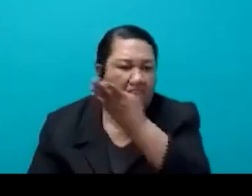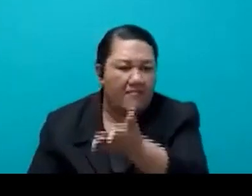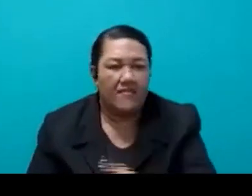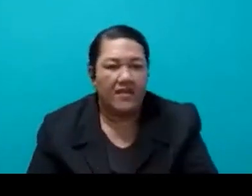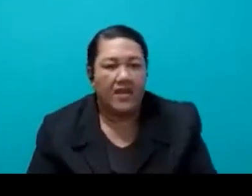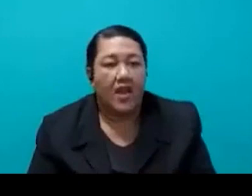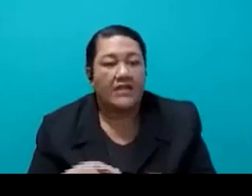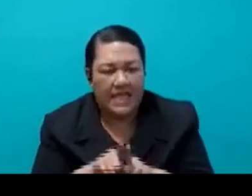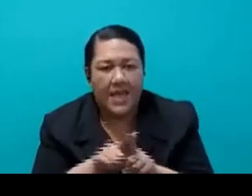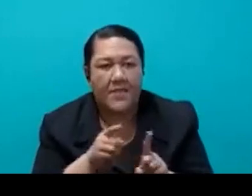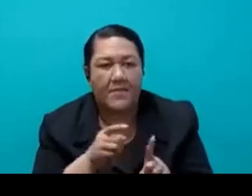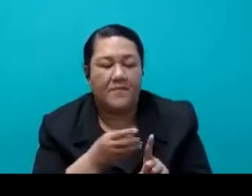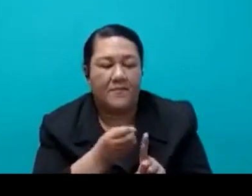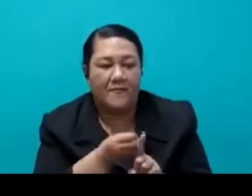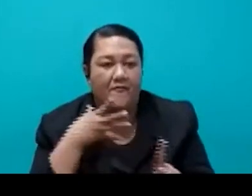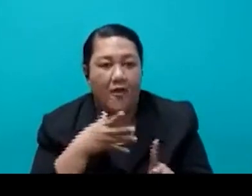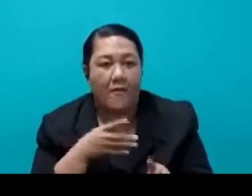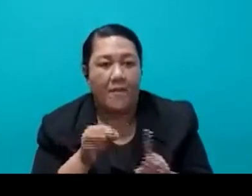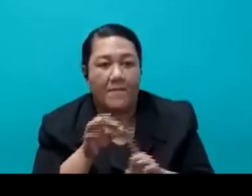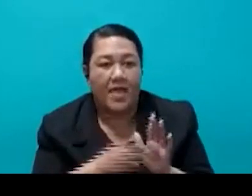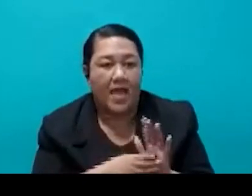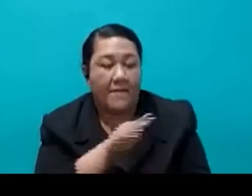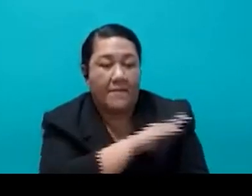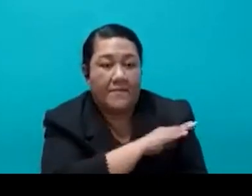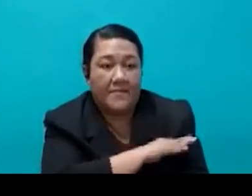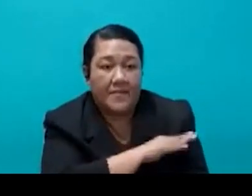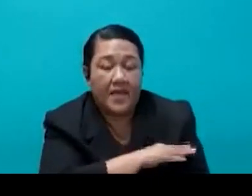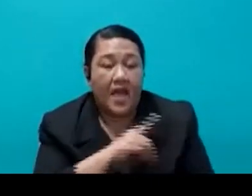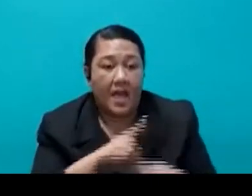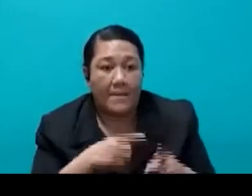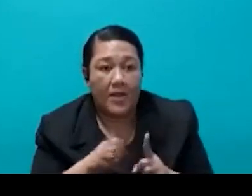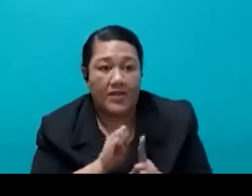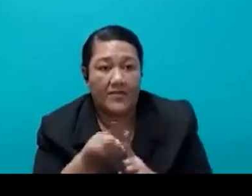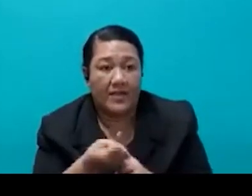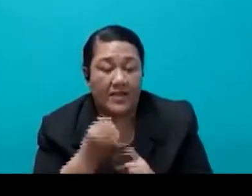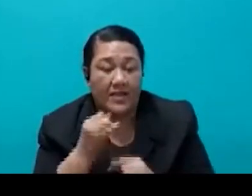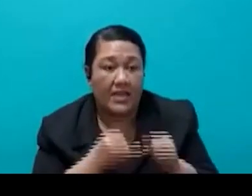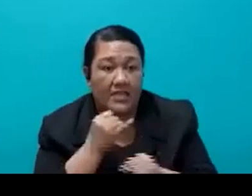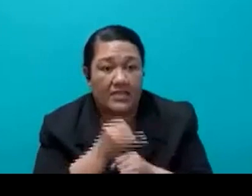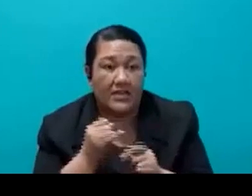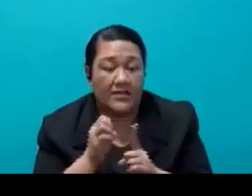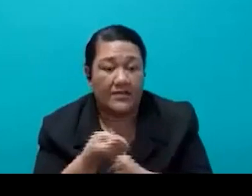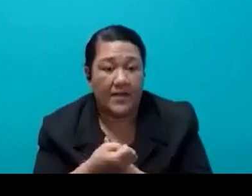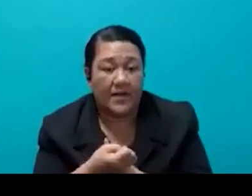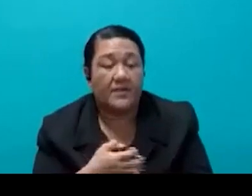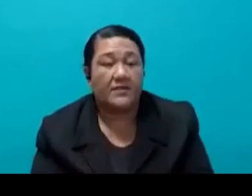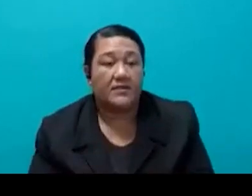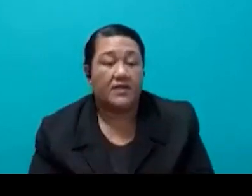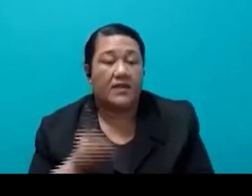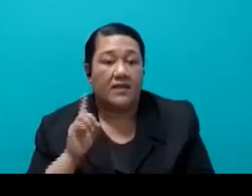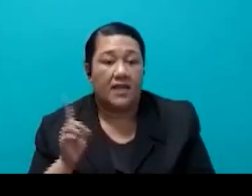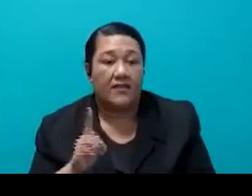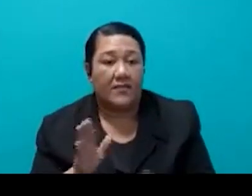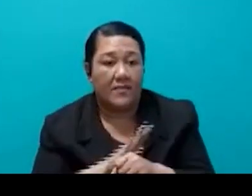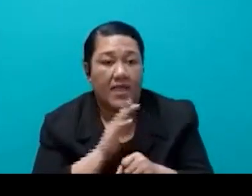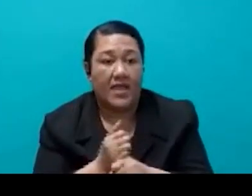Urengo Bain Marama, who was portrayed as an international environmentalist, made initial statements